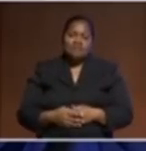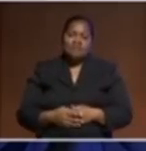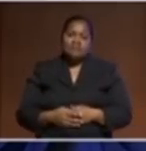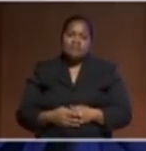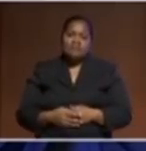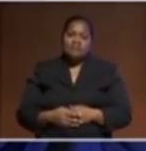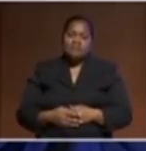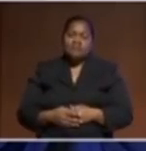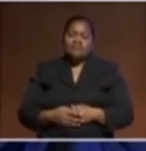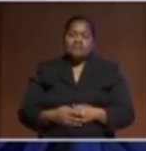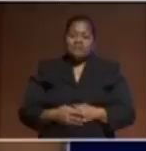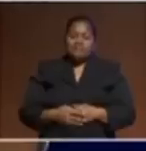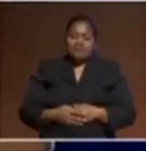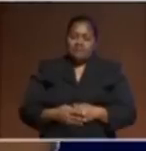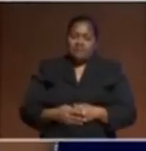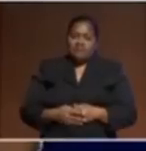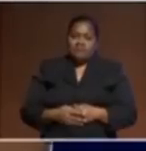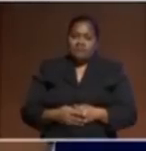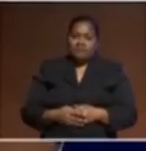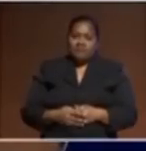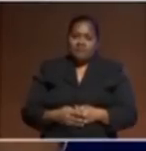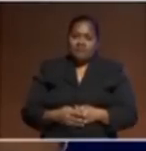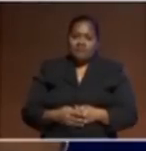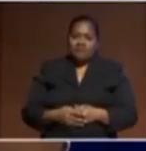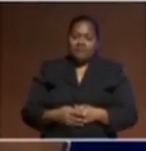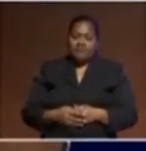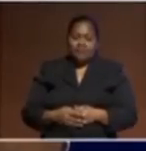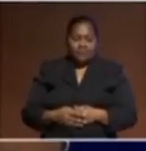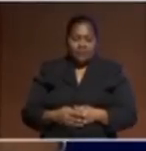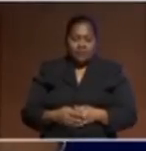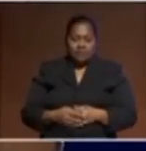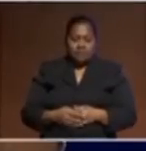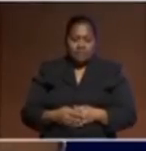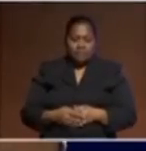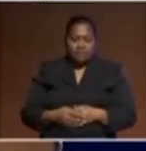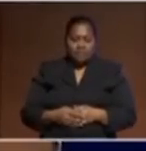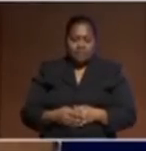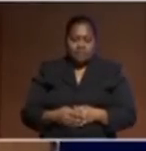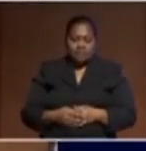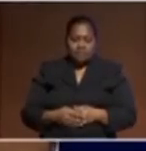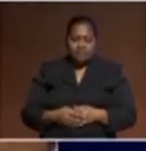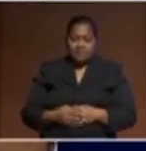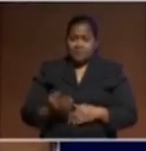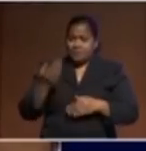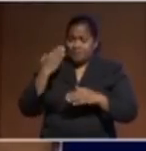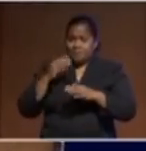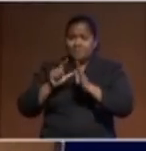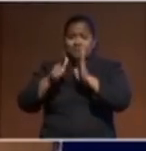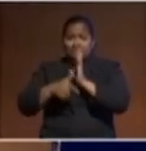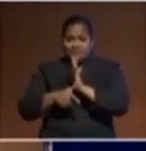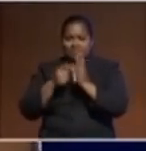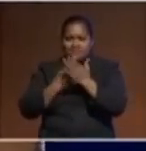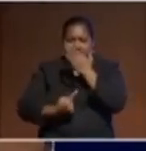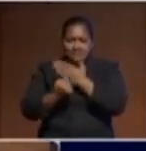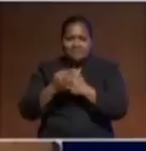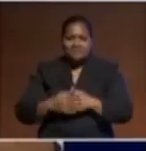Well, those moments were the earlier influences that I felt truly as part